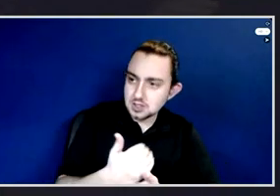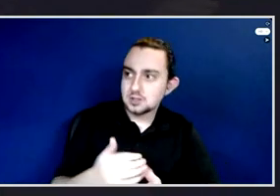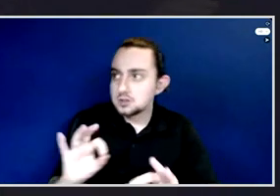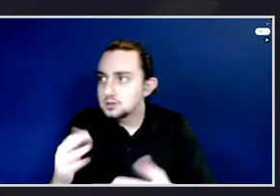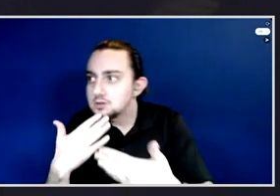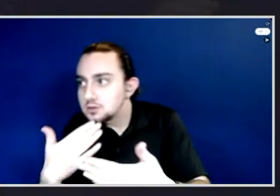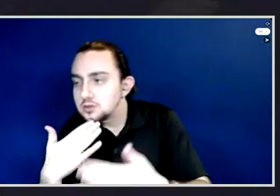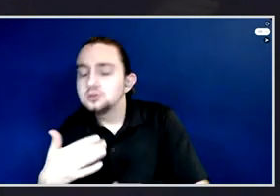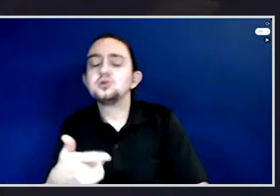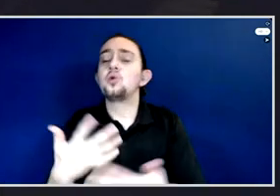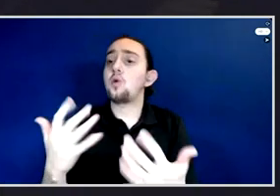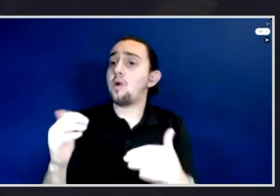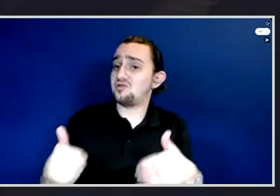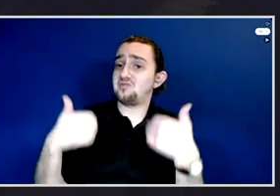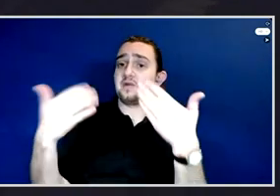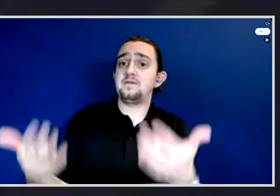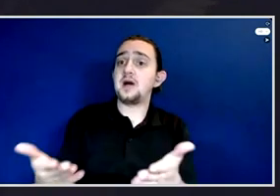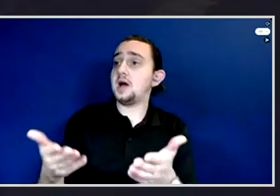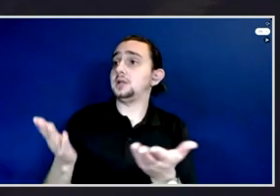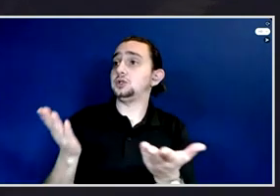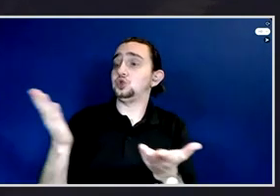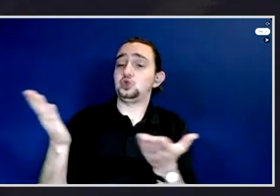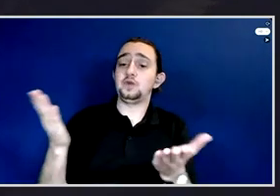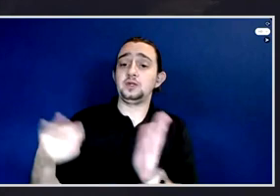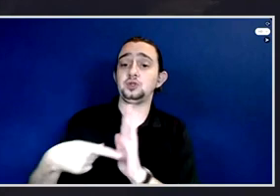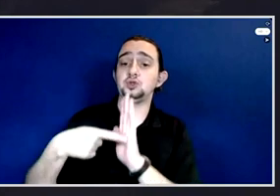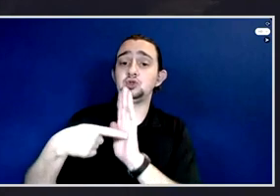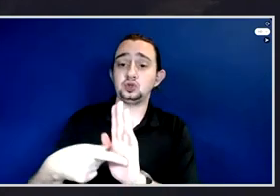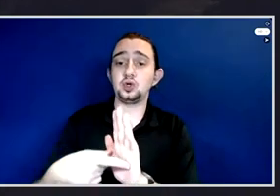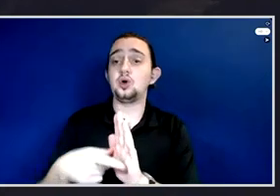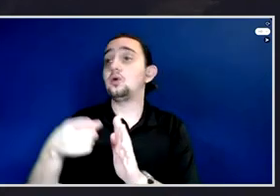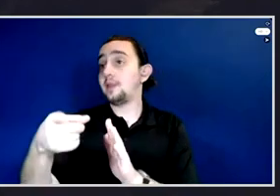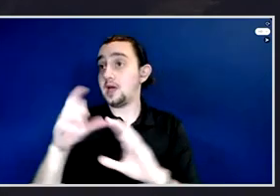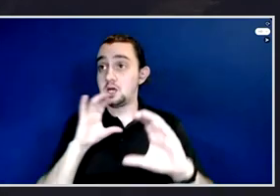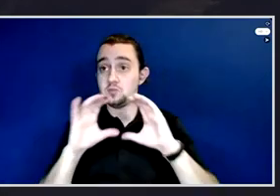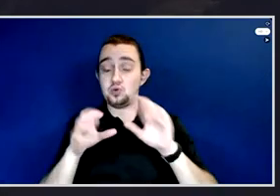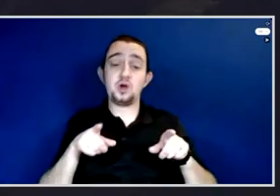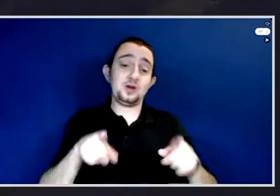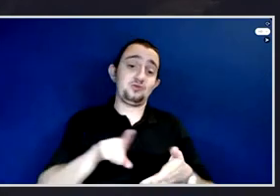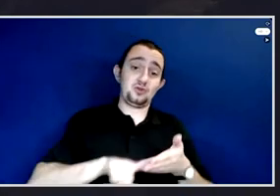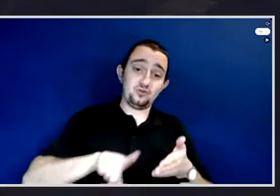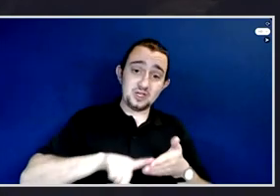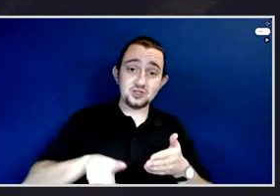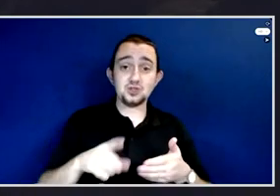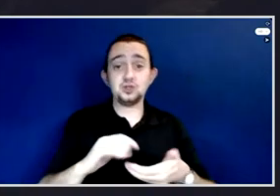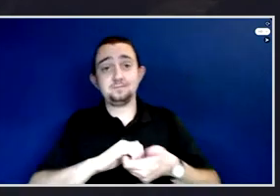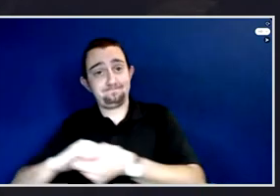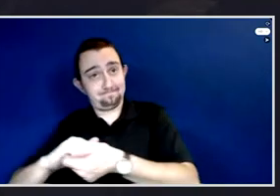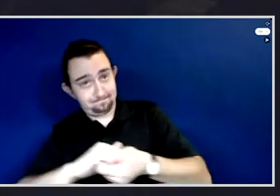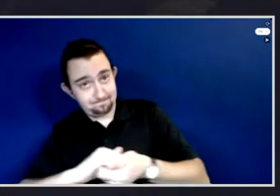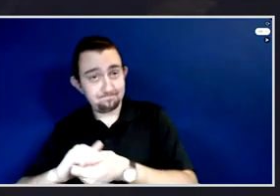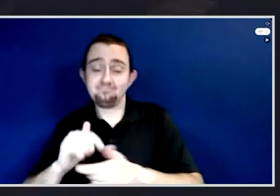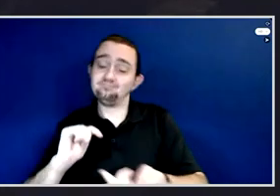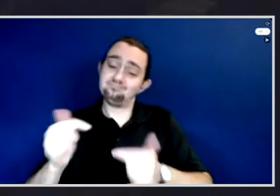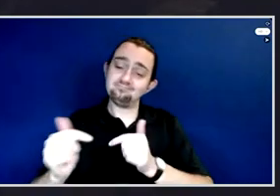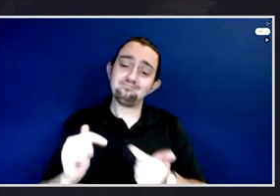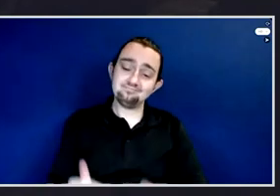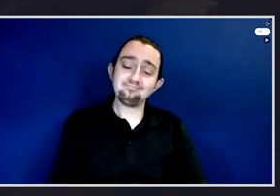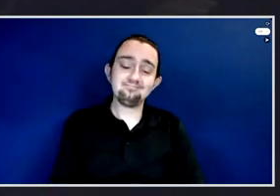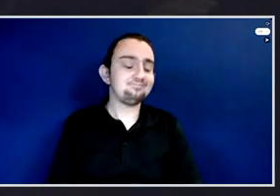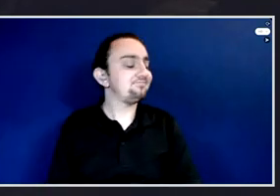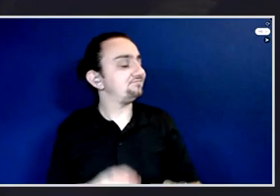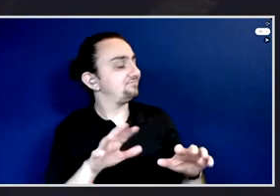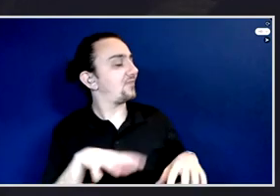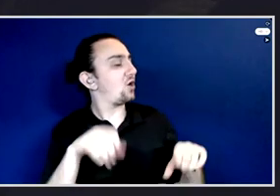really also communicate with us in the research, same like we do our stuff. One of the reasons it's just